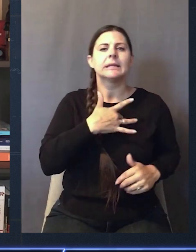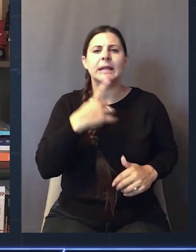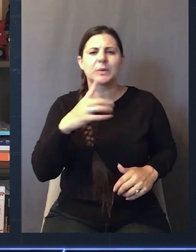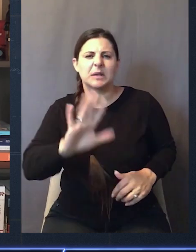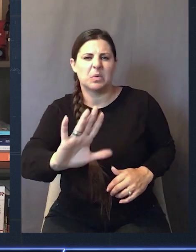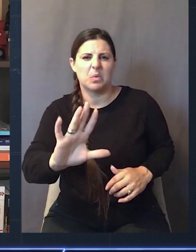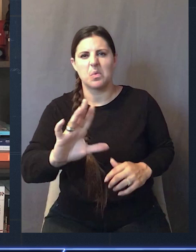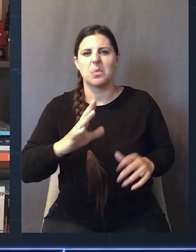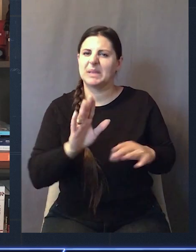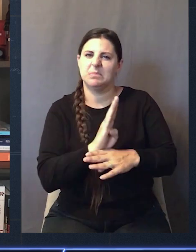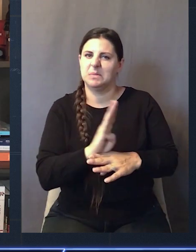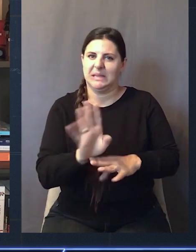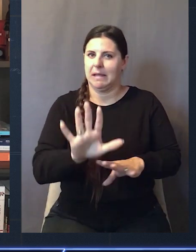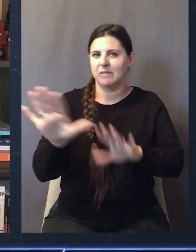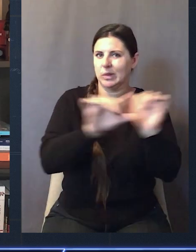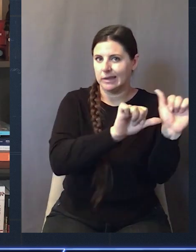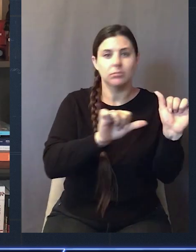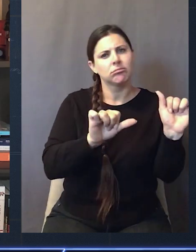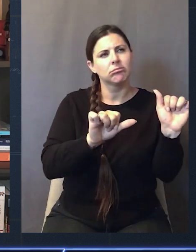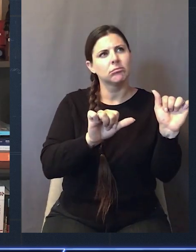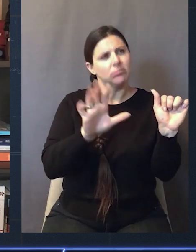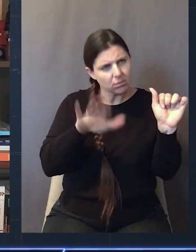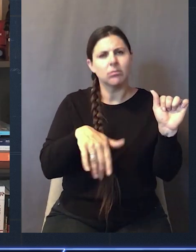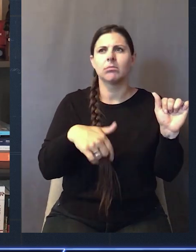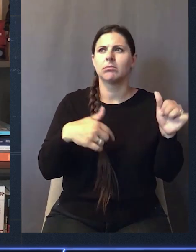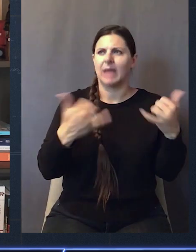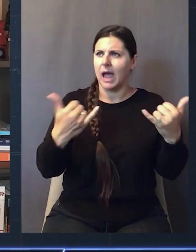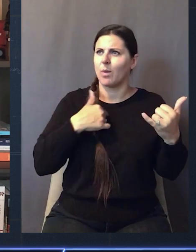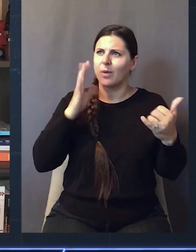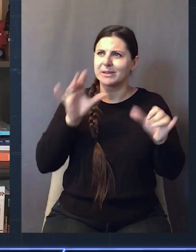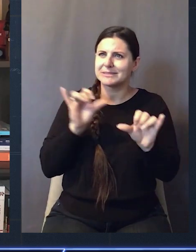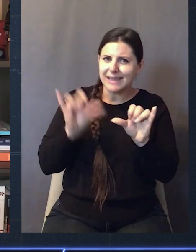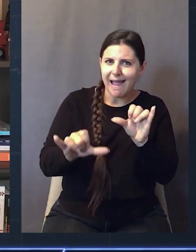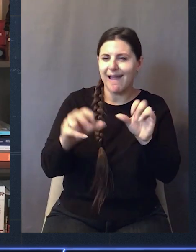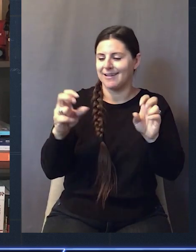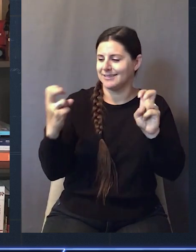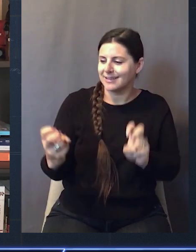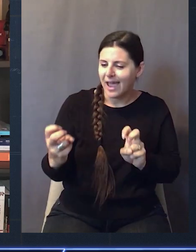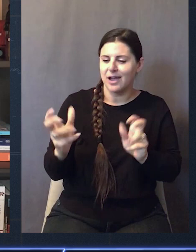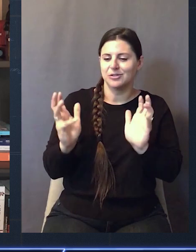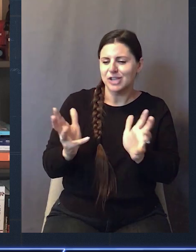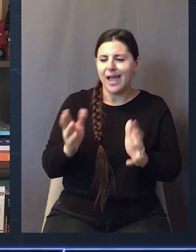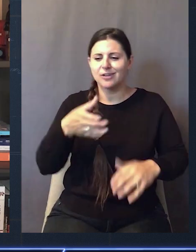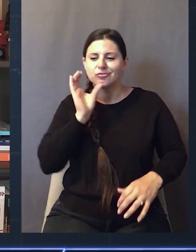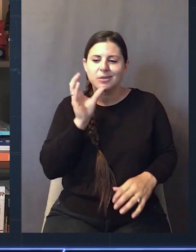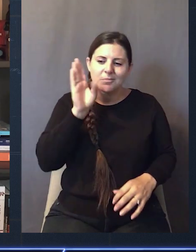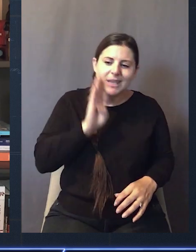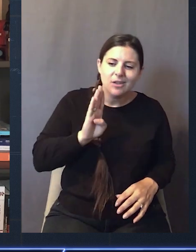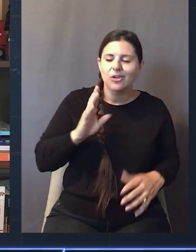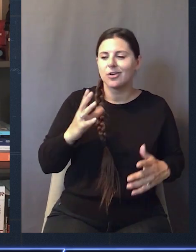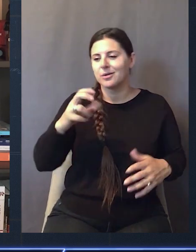The organizers asked me to stick around to chat. And instead of me usually saying, well, yeah, I got so much to do back at the hotel. I'm going to, I'm going to do this,